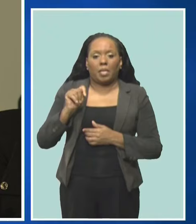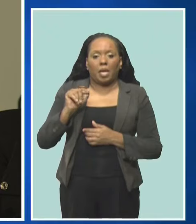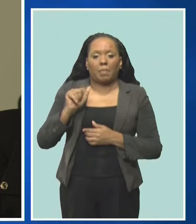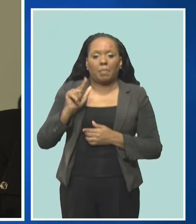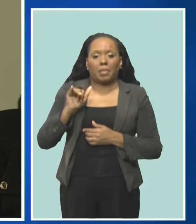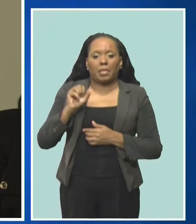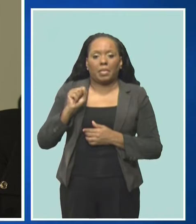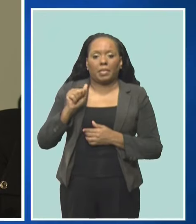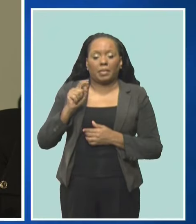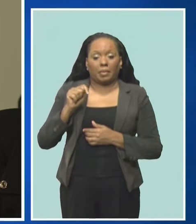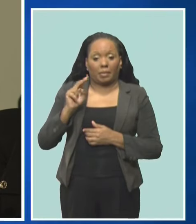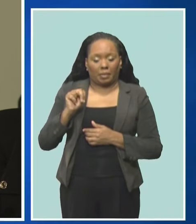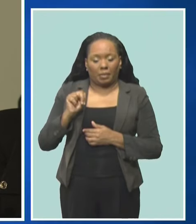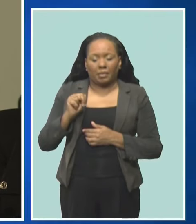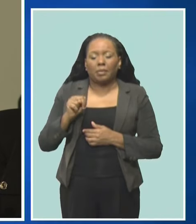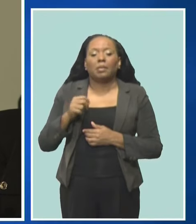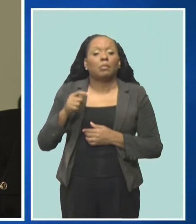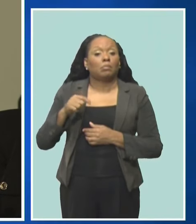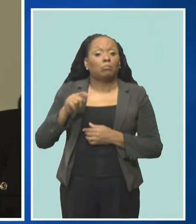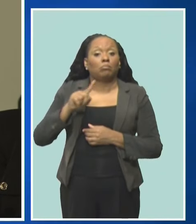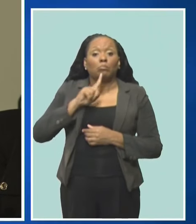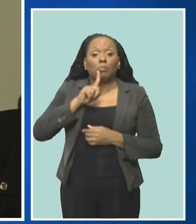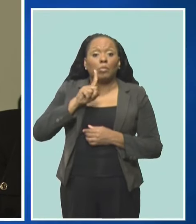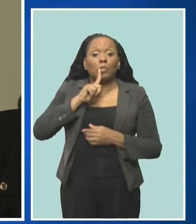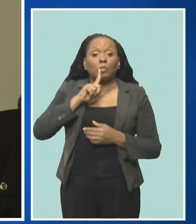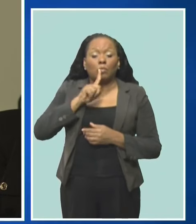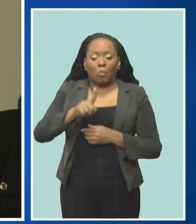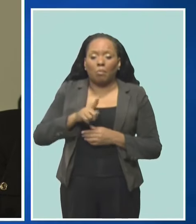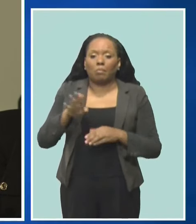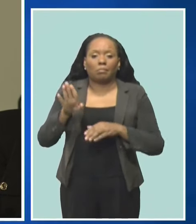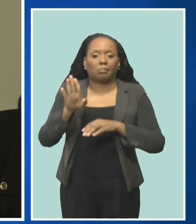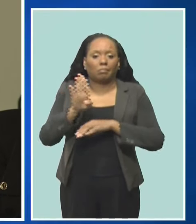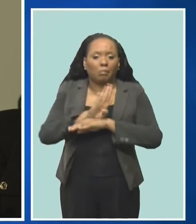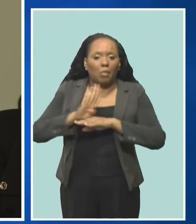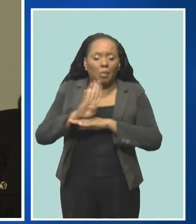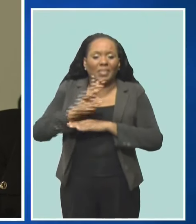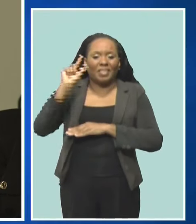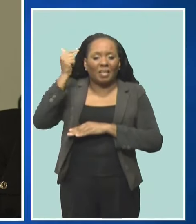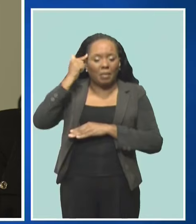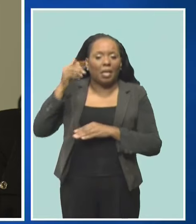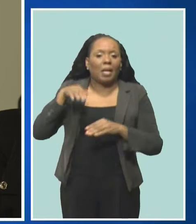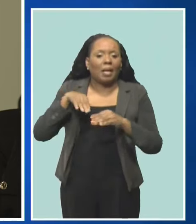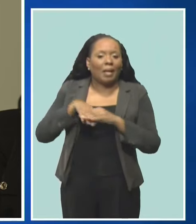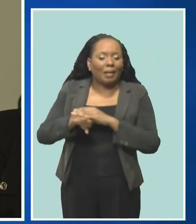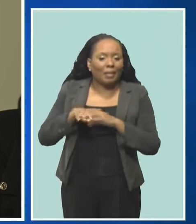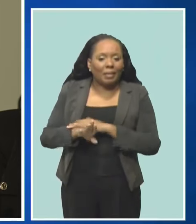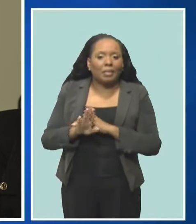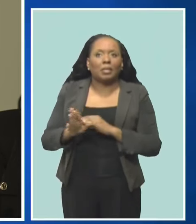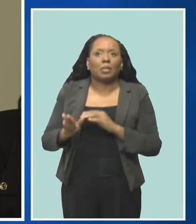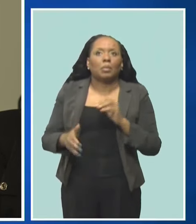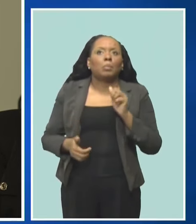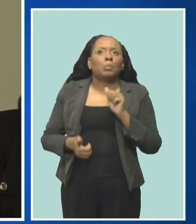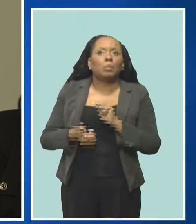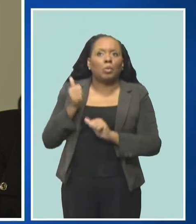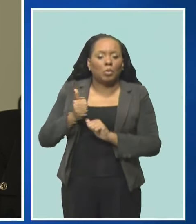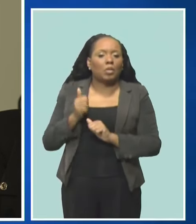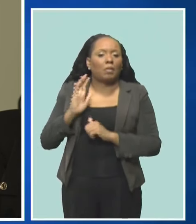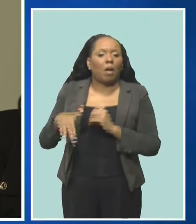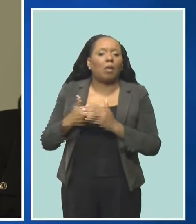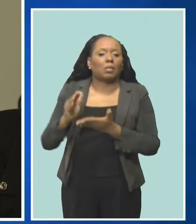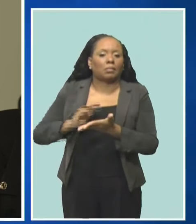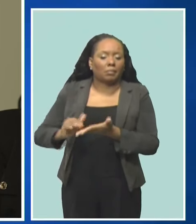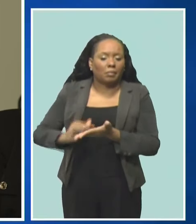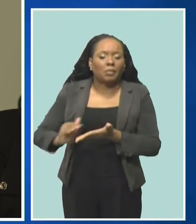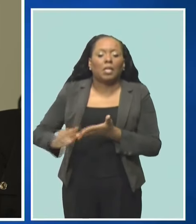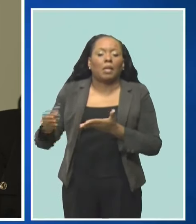that the government of Barbados is accessing the most concessional finance to help us to be